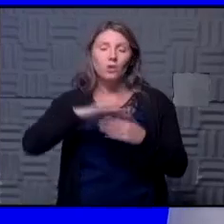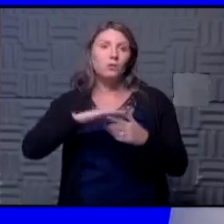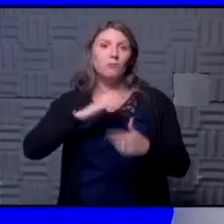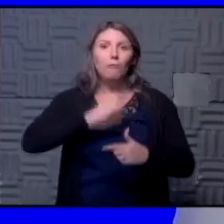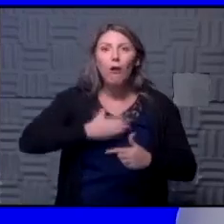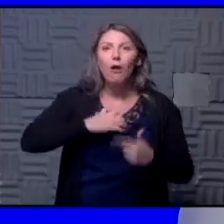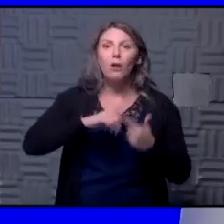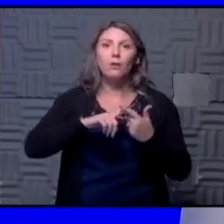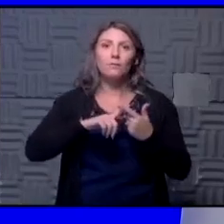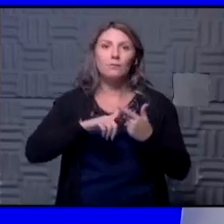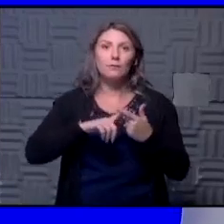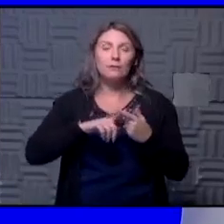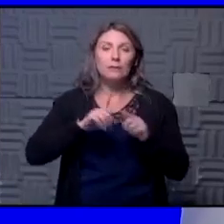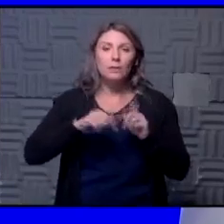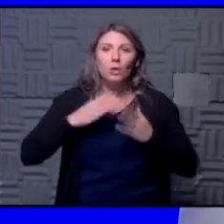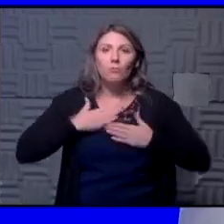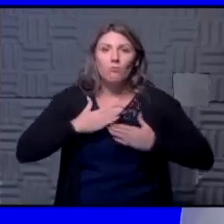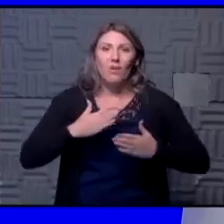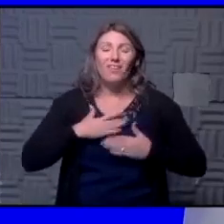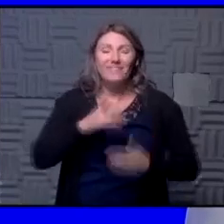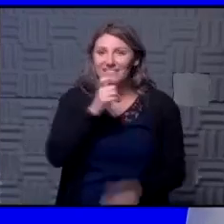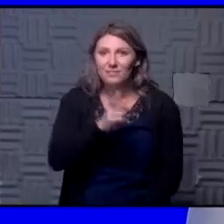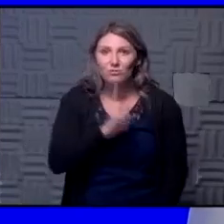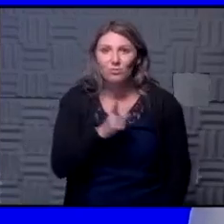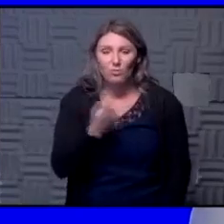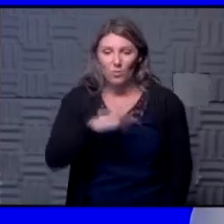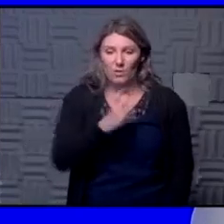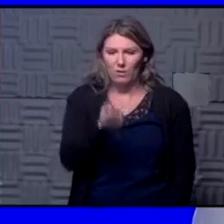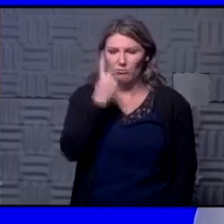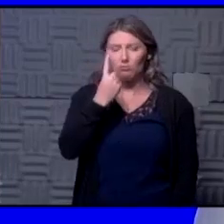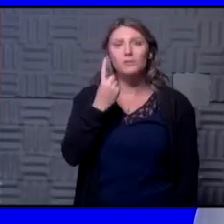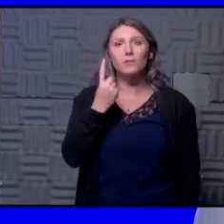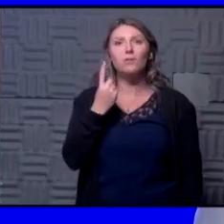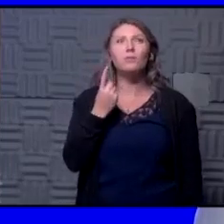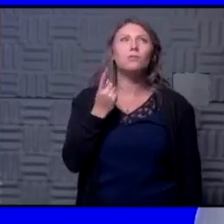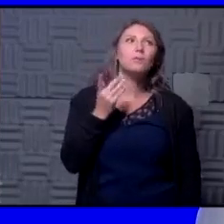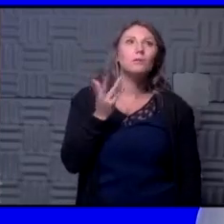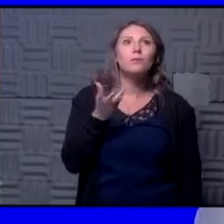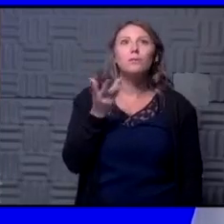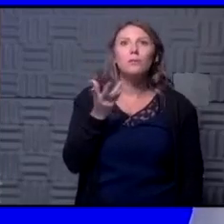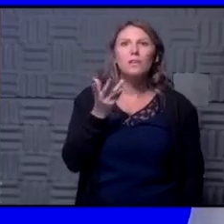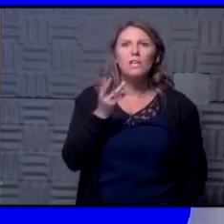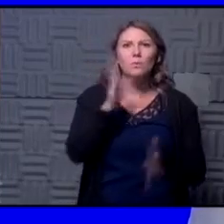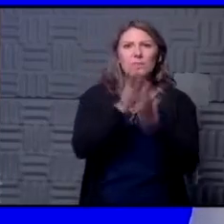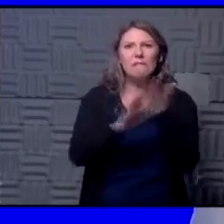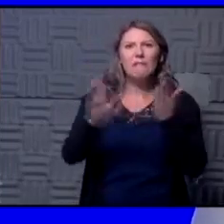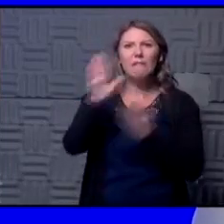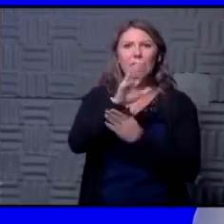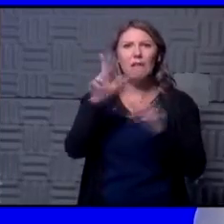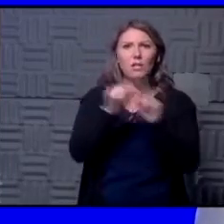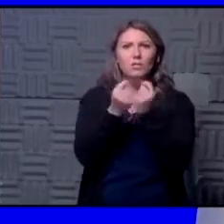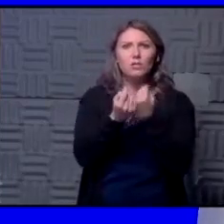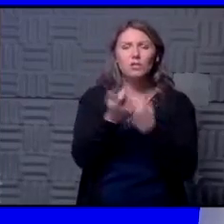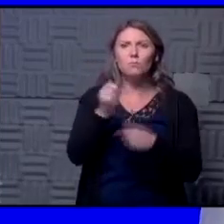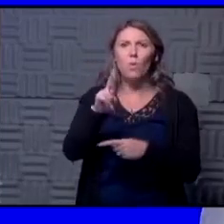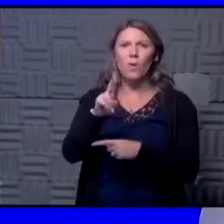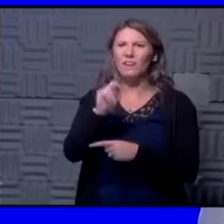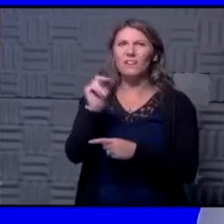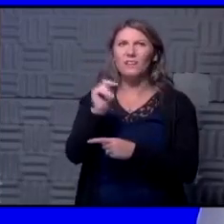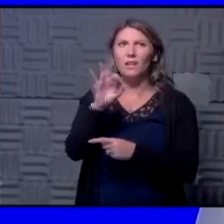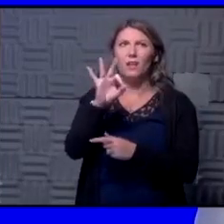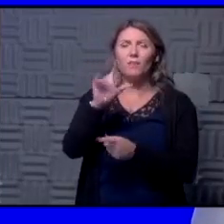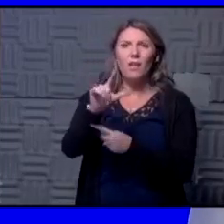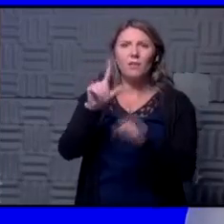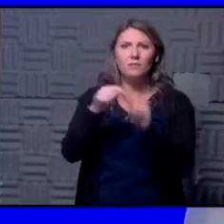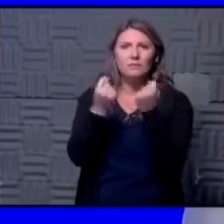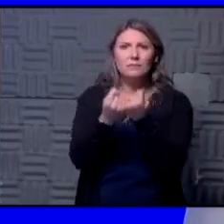true now um we understand that there was a i think it was a college team or one of the nfl teams maybe it was